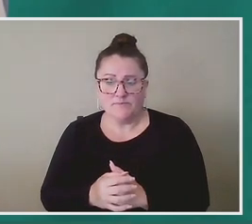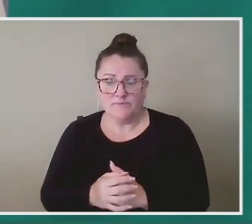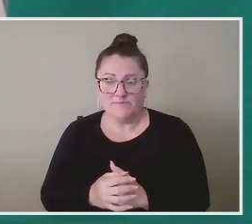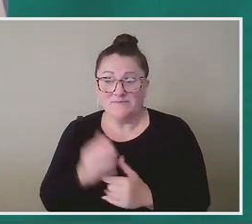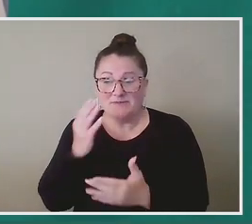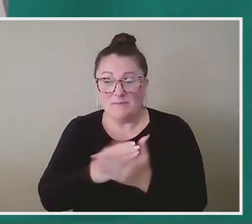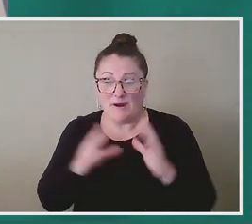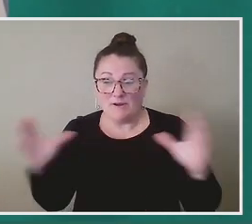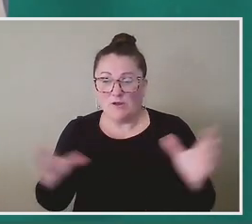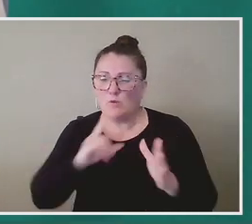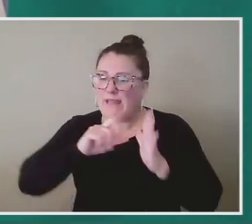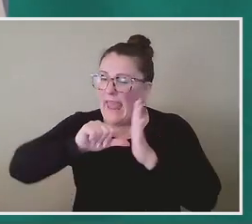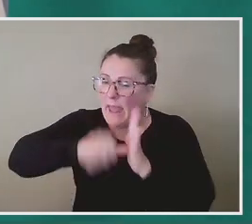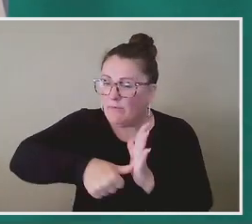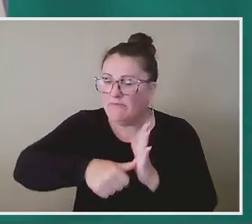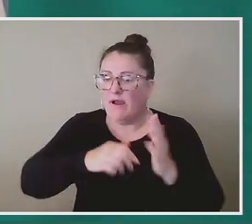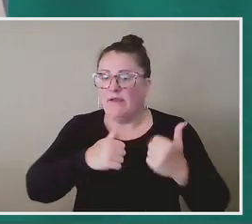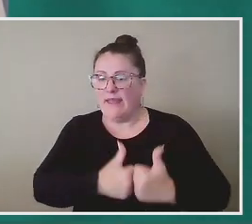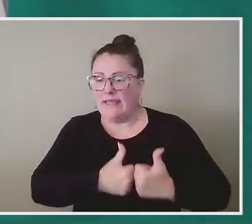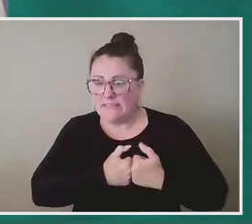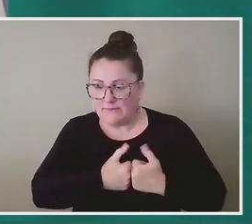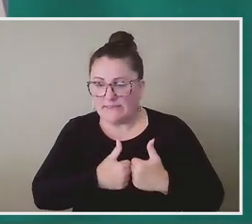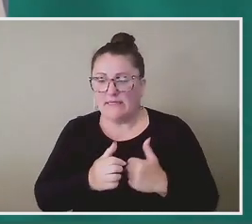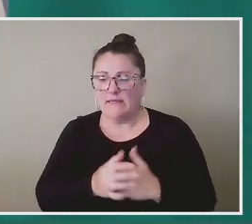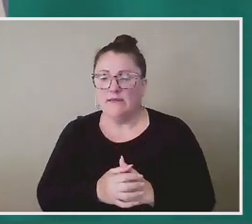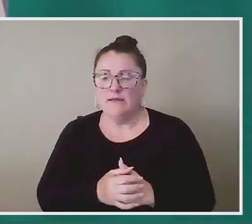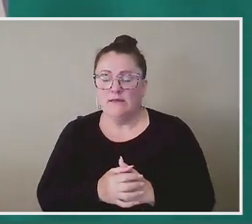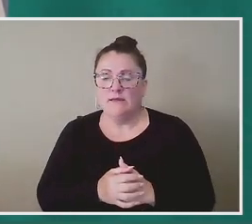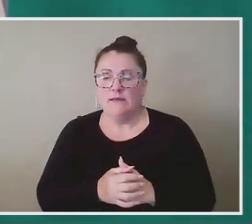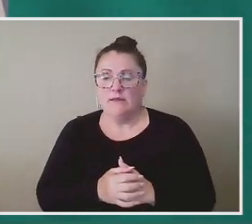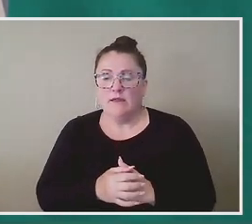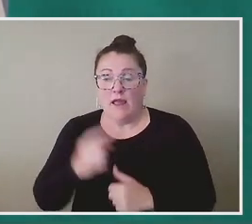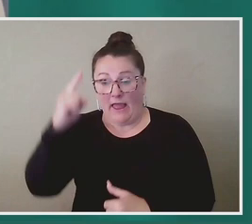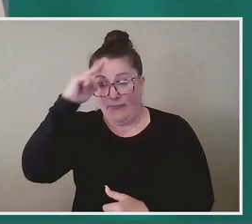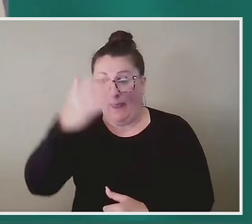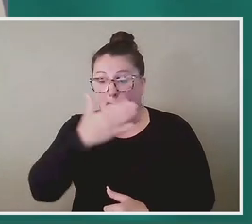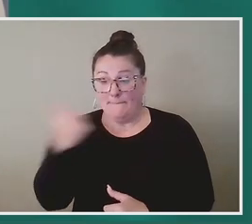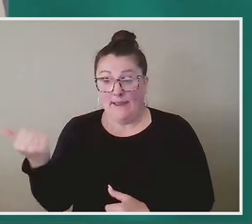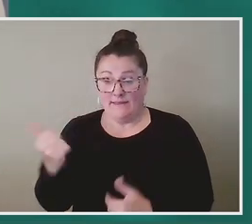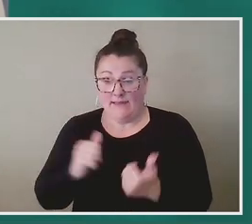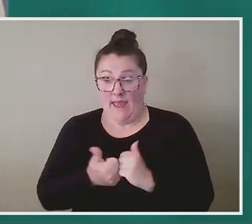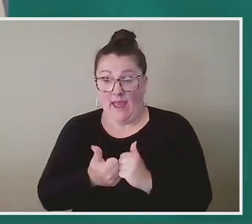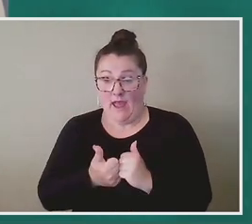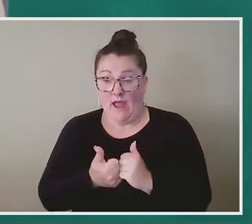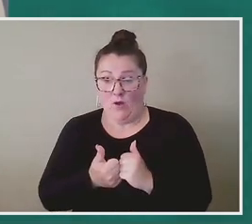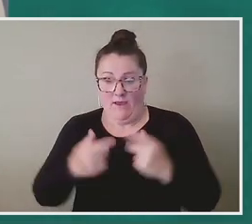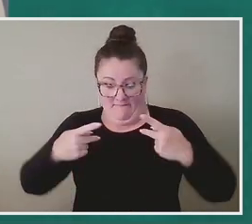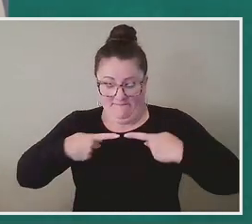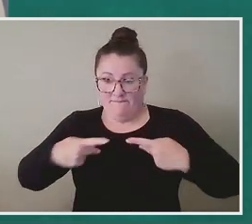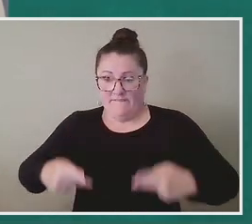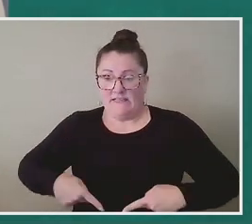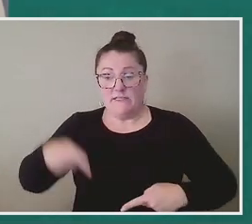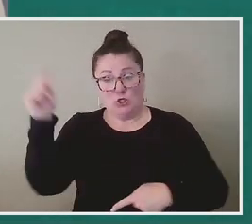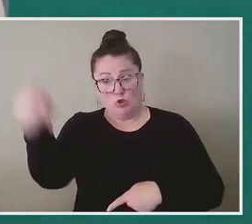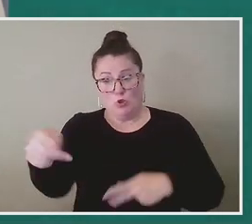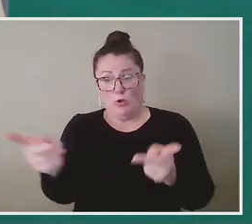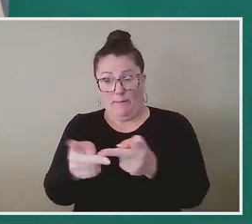amplify that intimacy. And I thought one of the best ways of doing that was by going physically to the places.